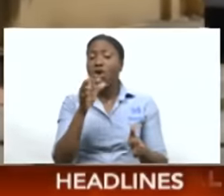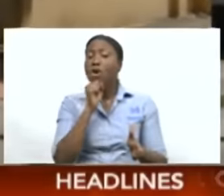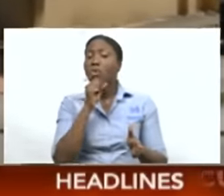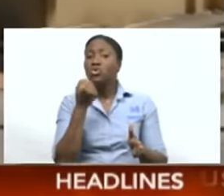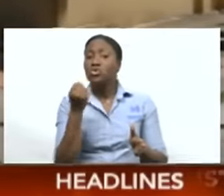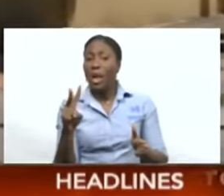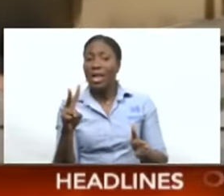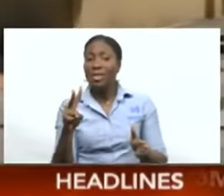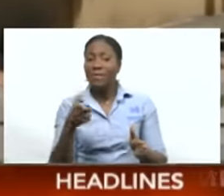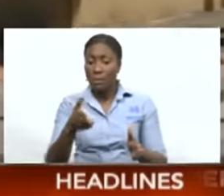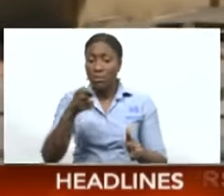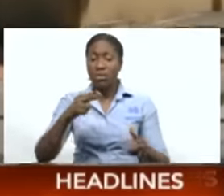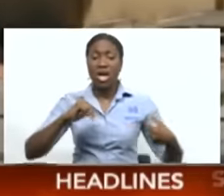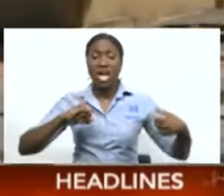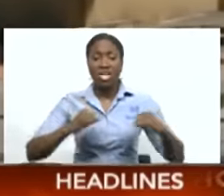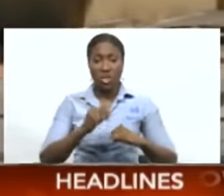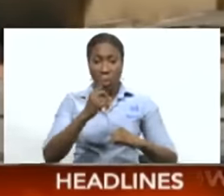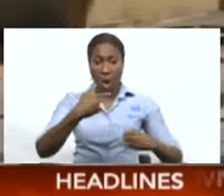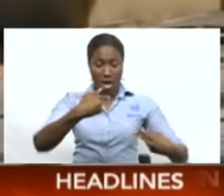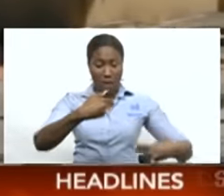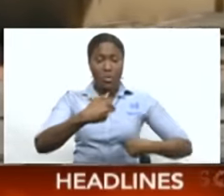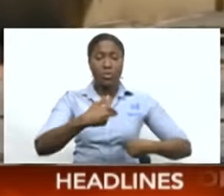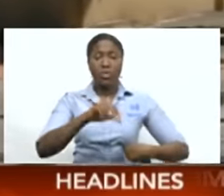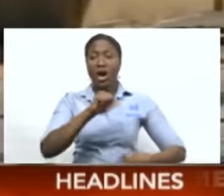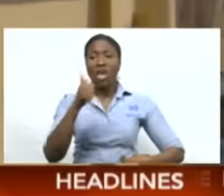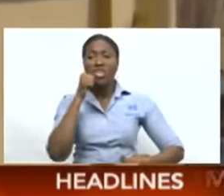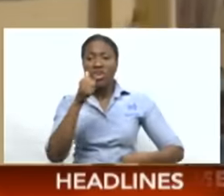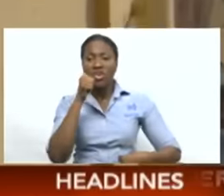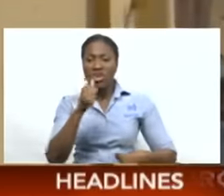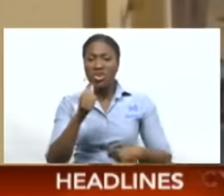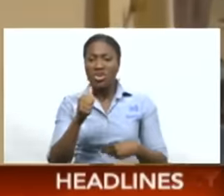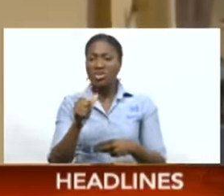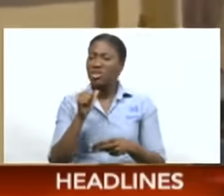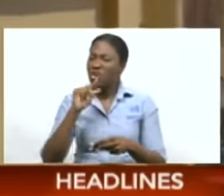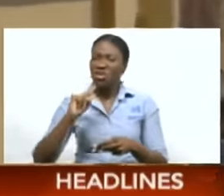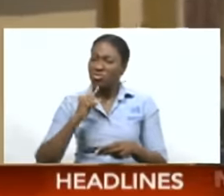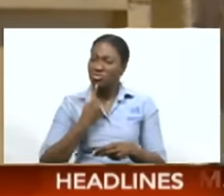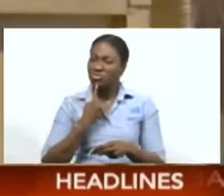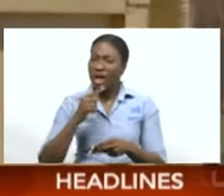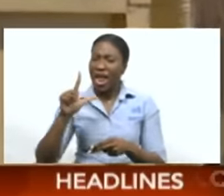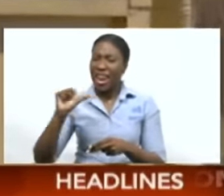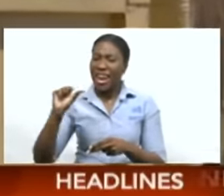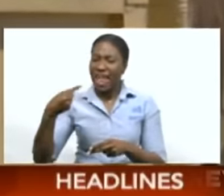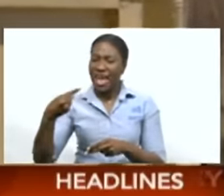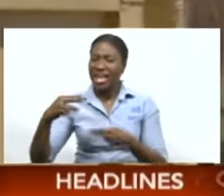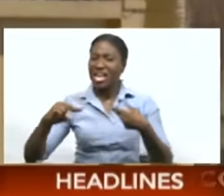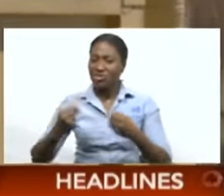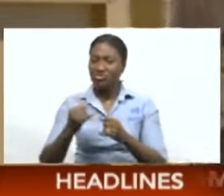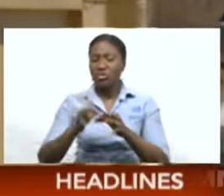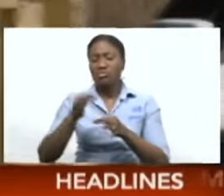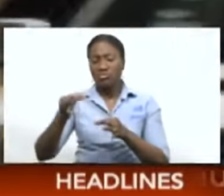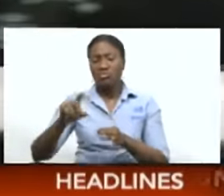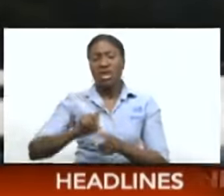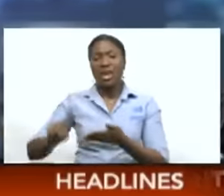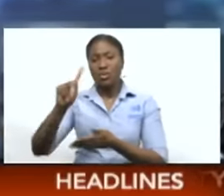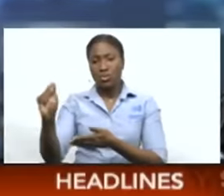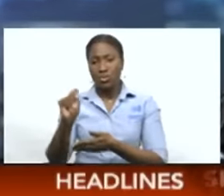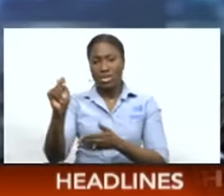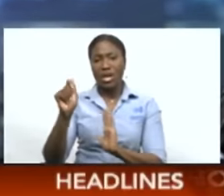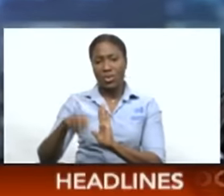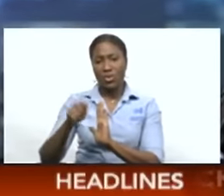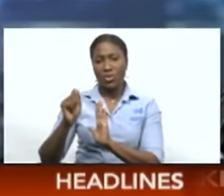Phipps was shot in the torso while the girl sustained a minor wound to the leg. The matter is adjourned to next Tuesday.